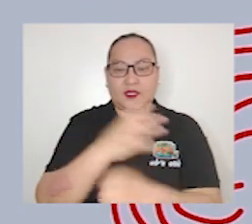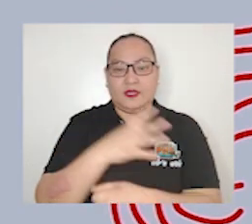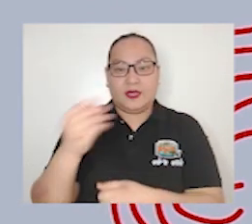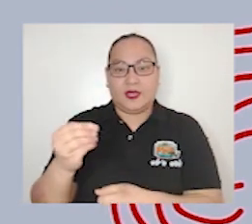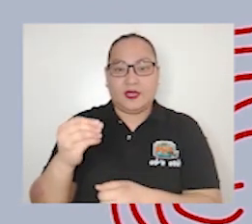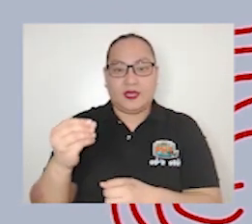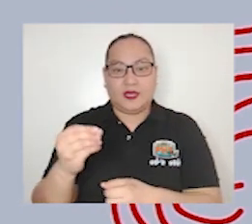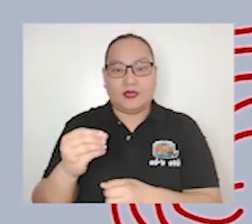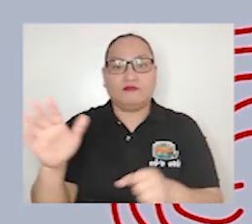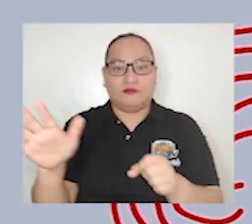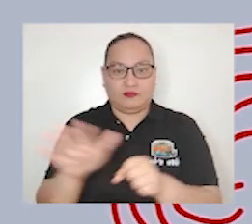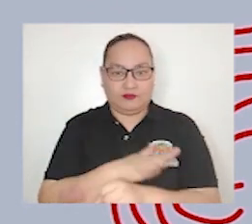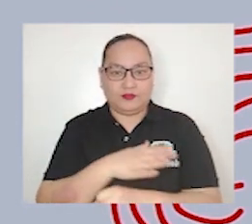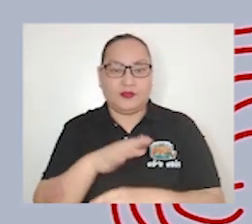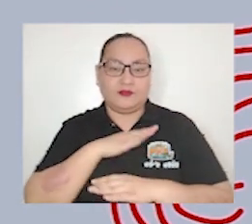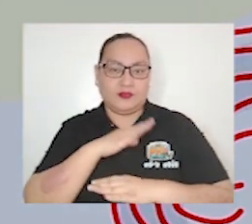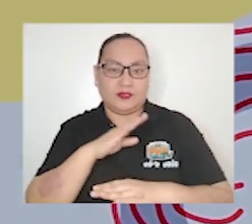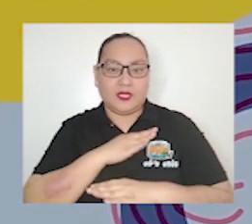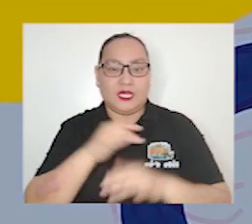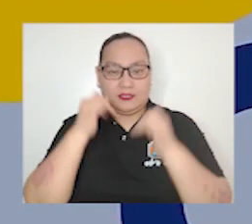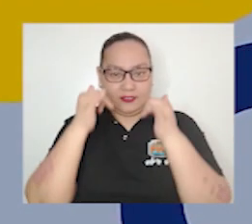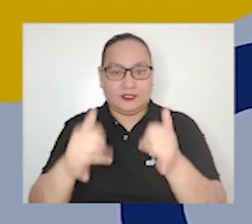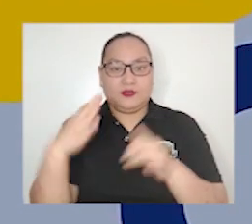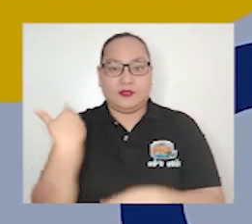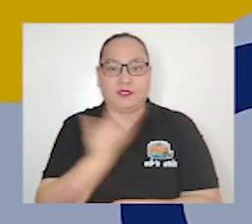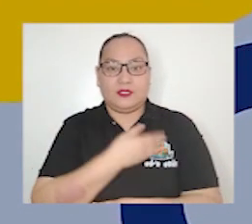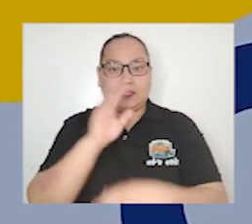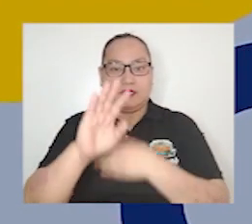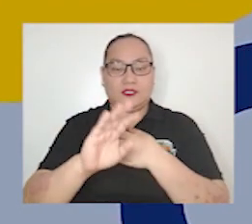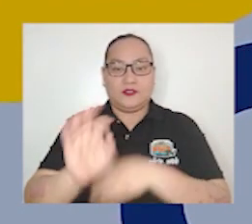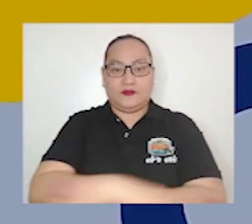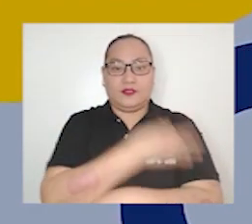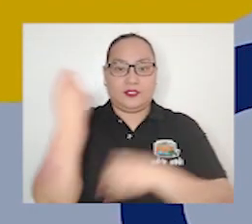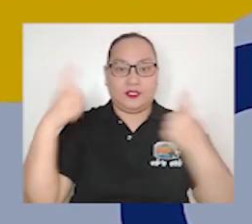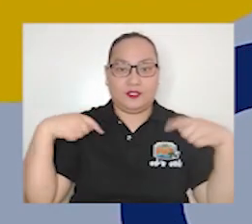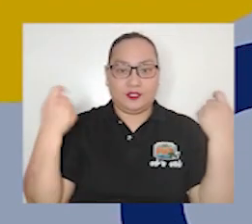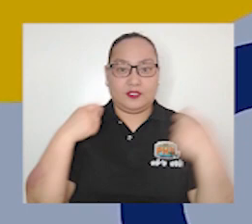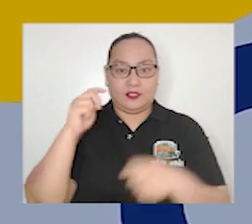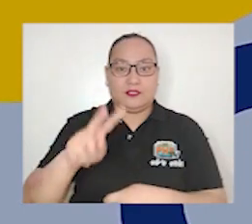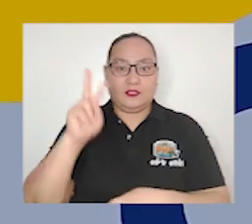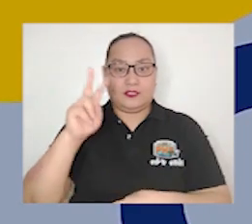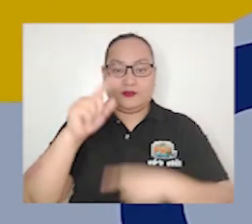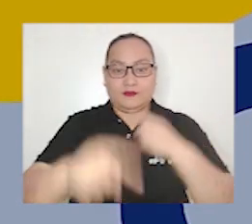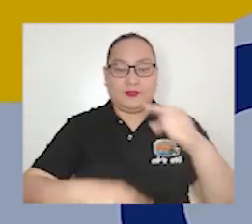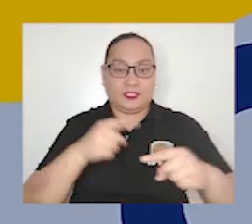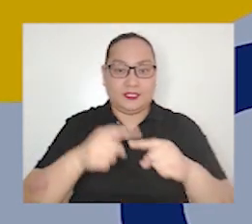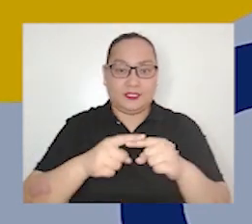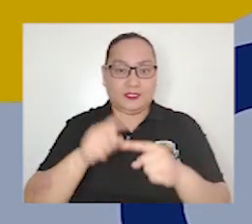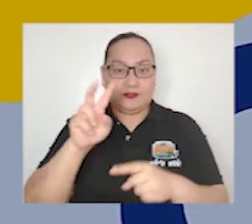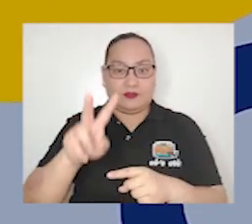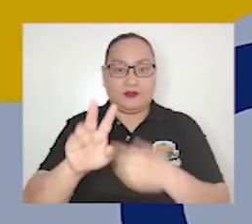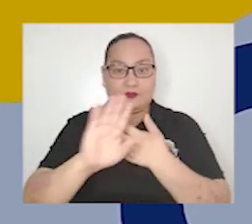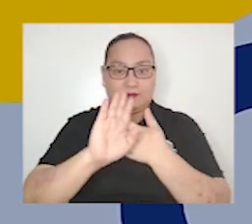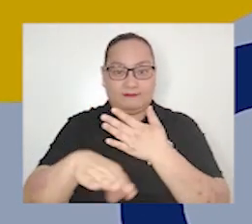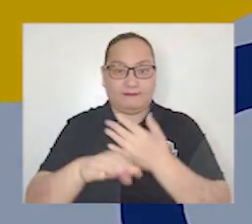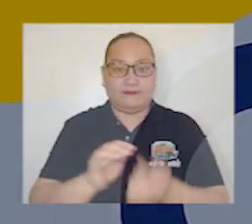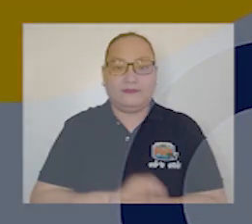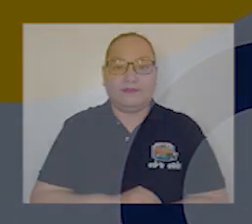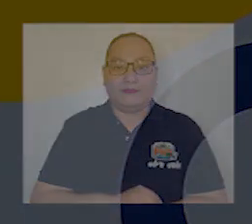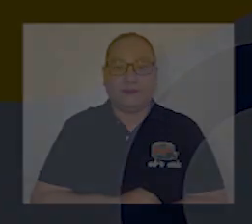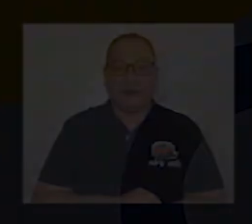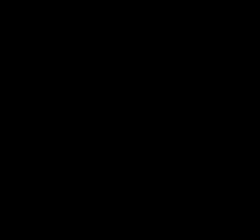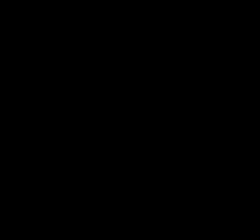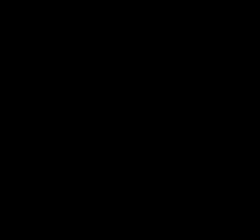to be one Stay with us as Fernandino Tins TV Season 2 returns